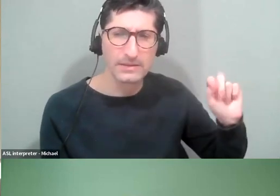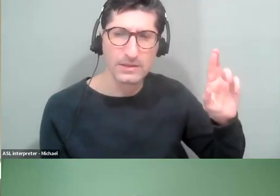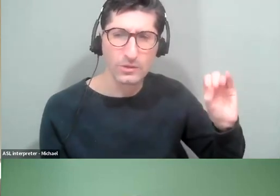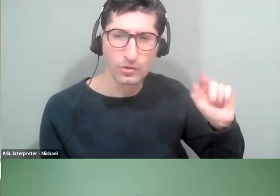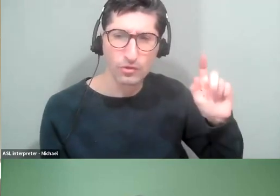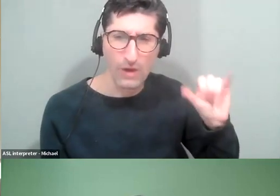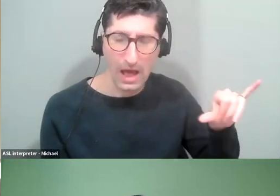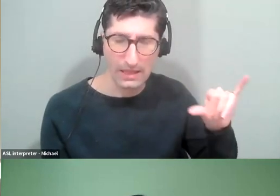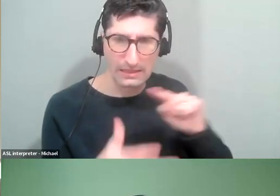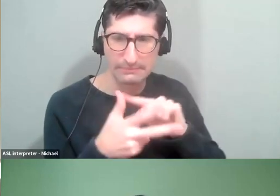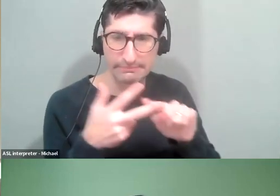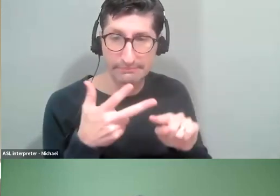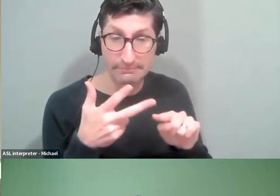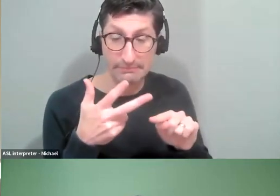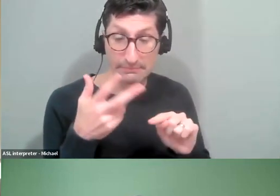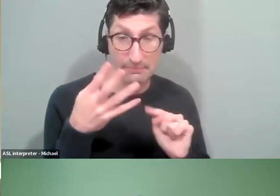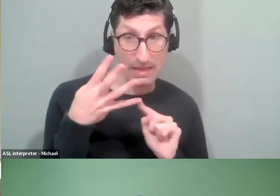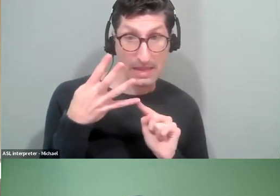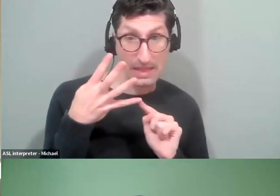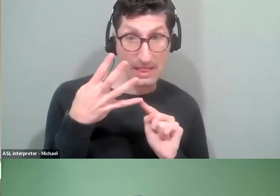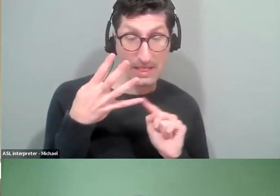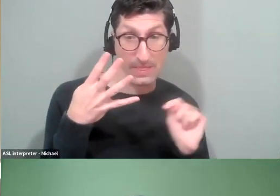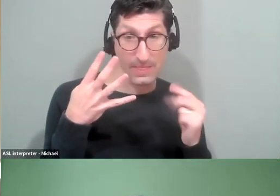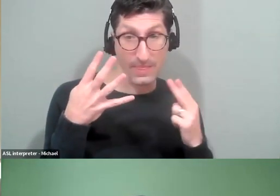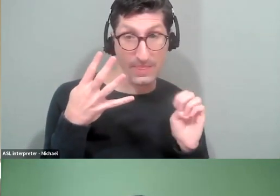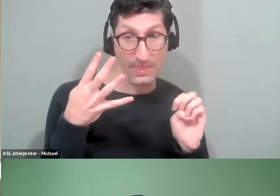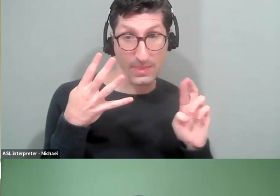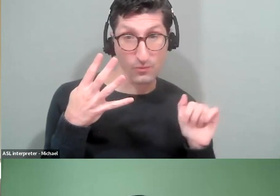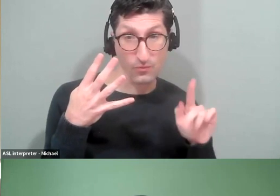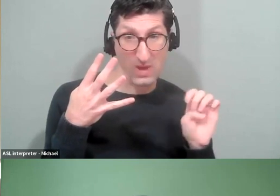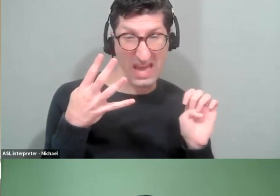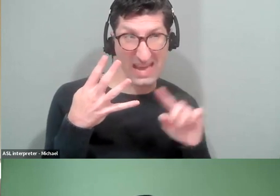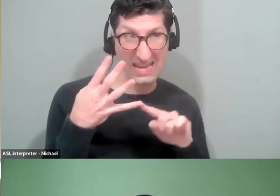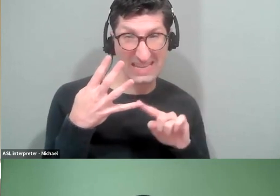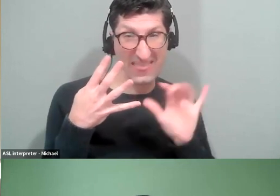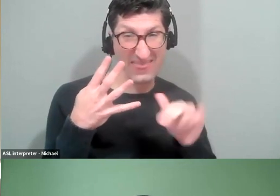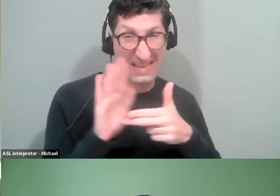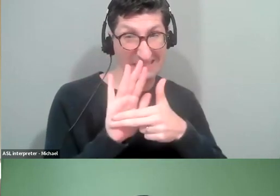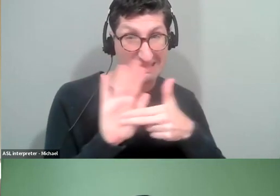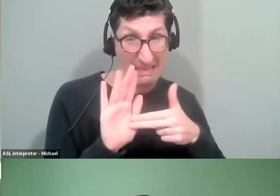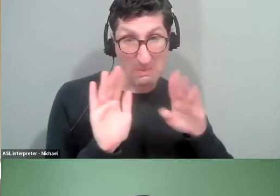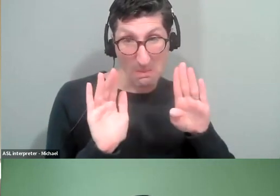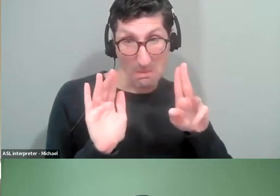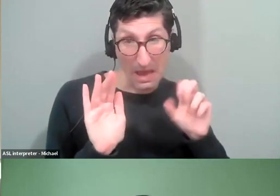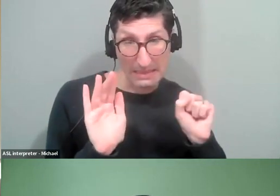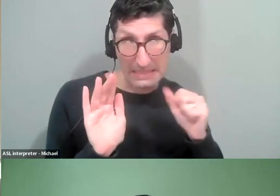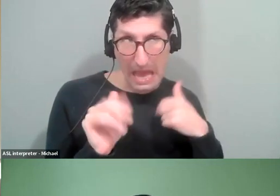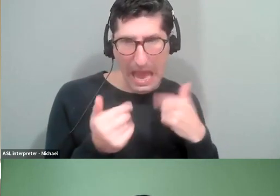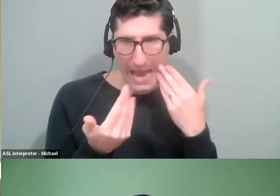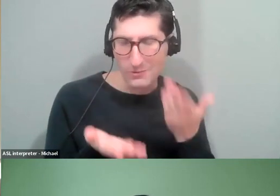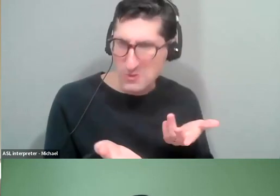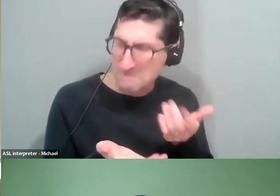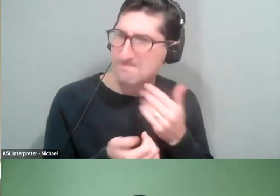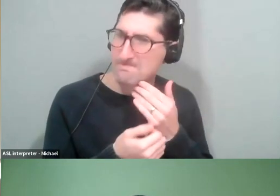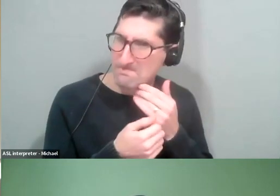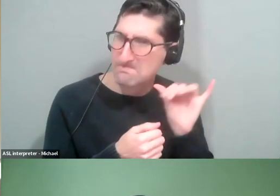don't know if it would class as a bus. I'm not sure that it would and I really appreciate the question and